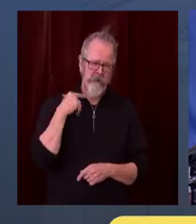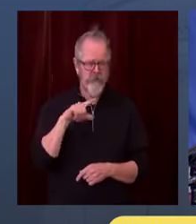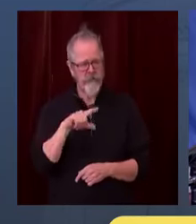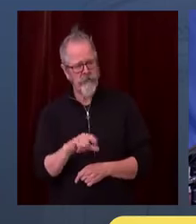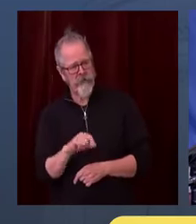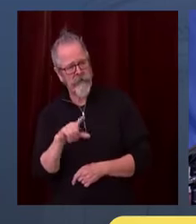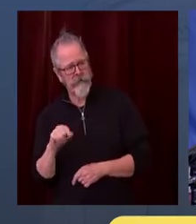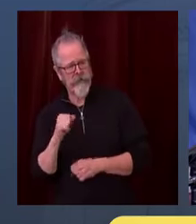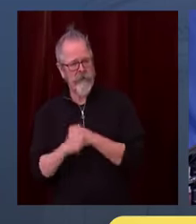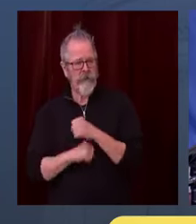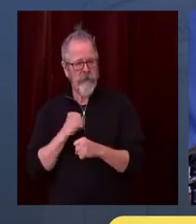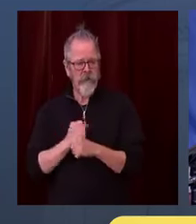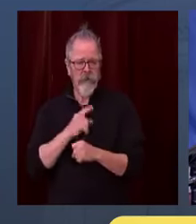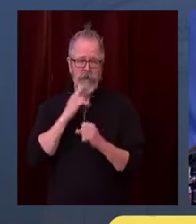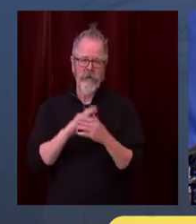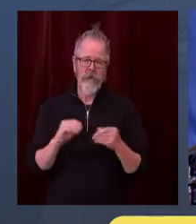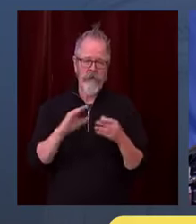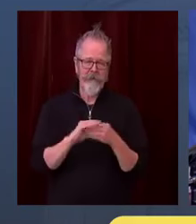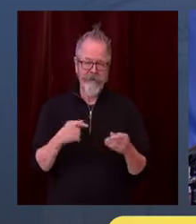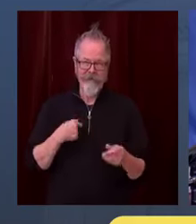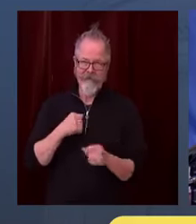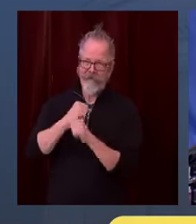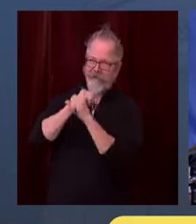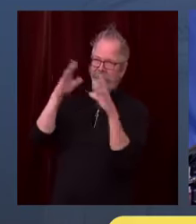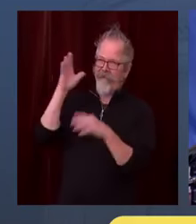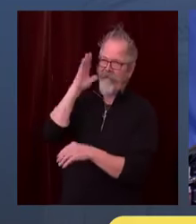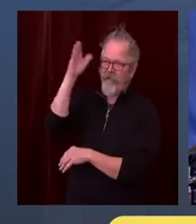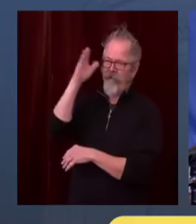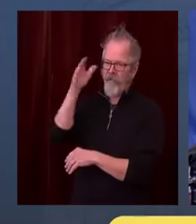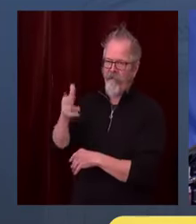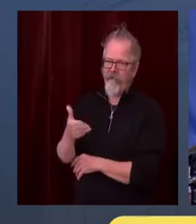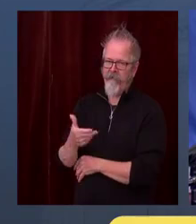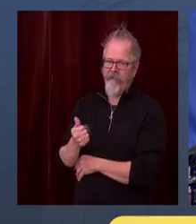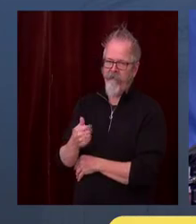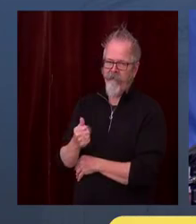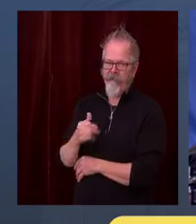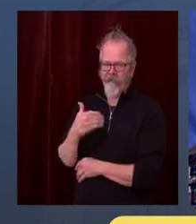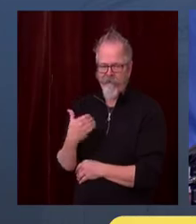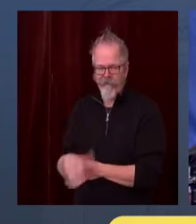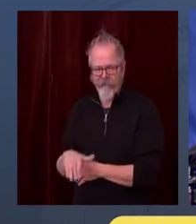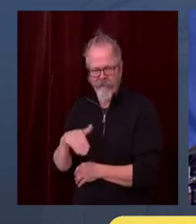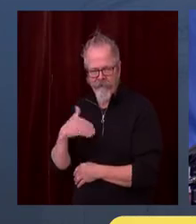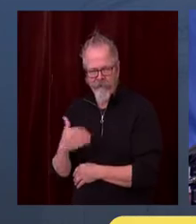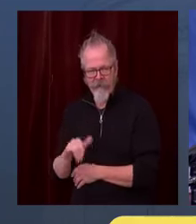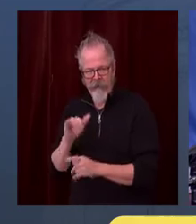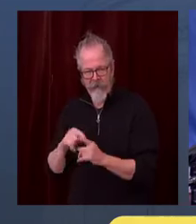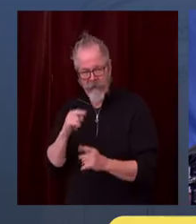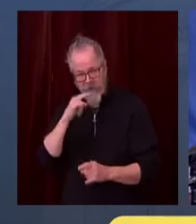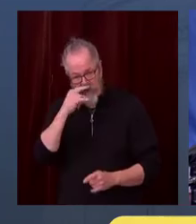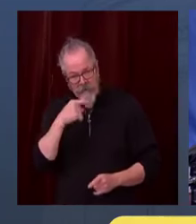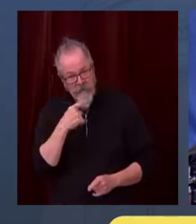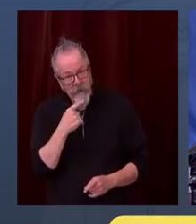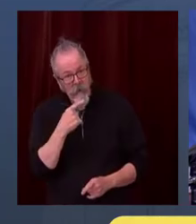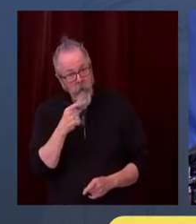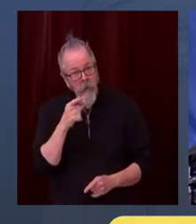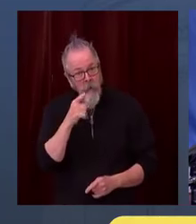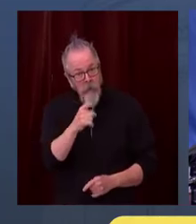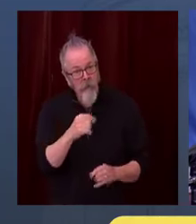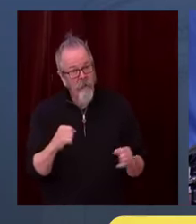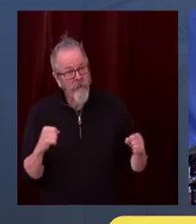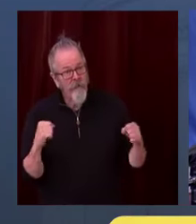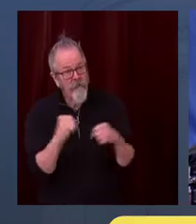fight in the whatever war? And the grandfather, looking back, says, I did